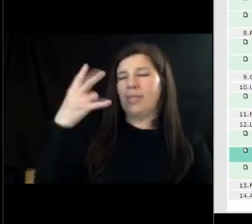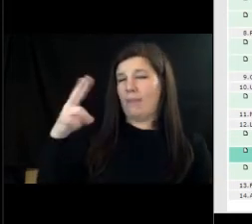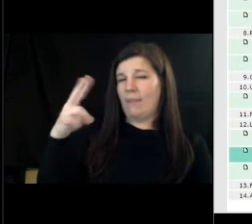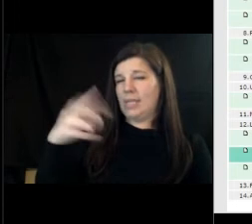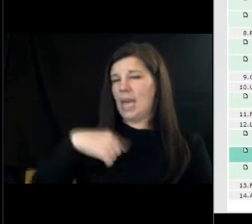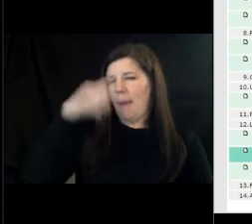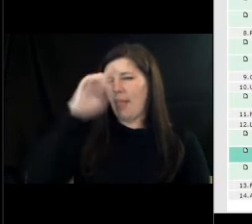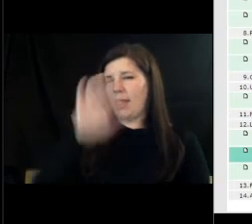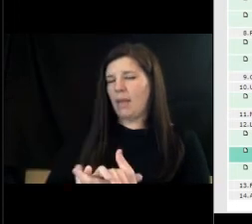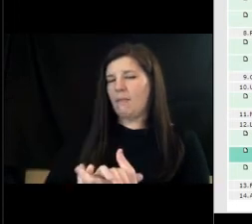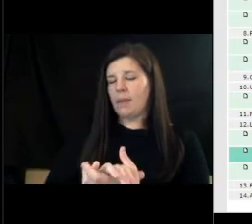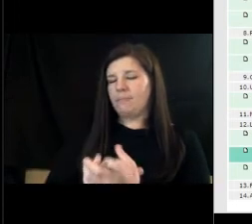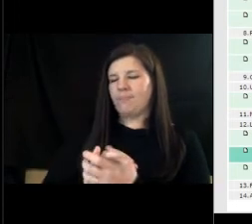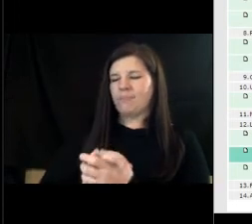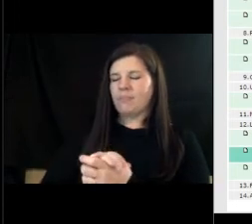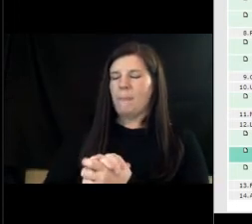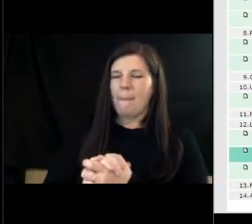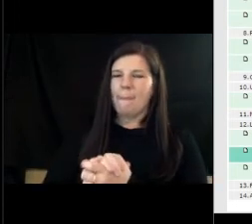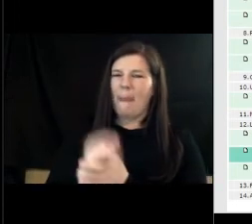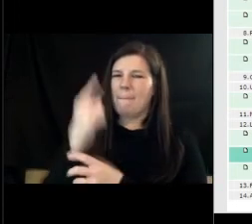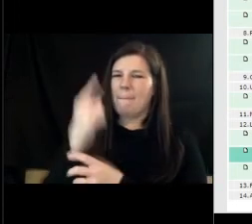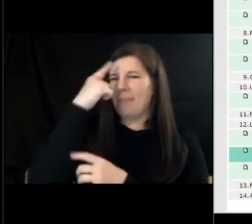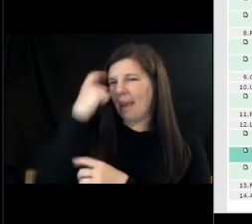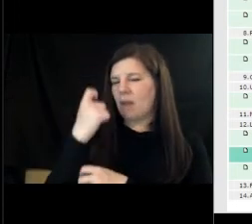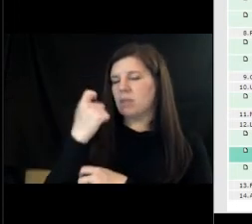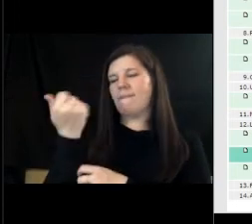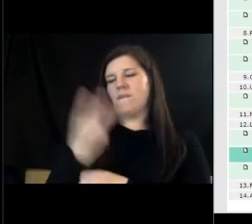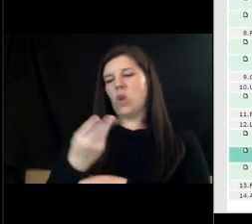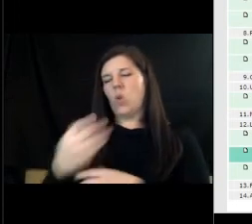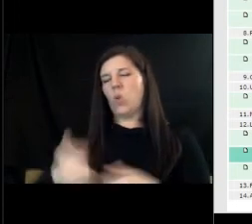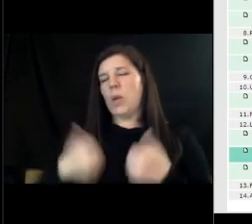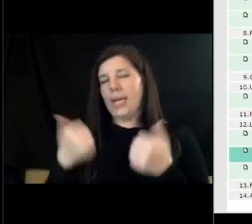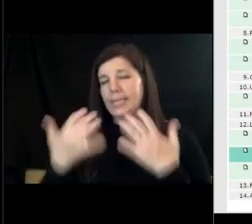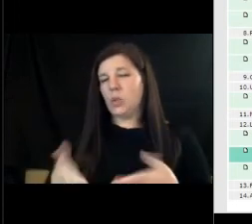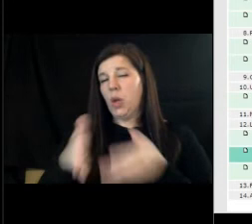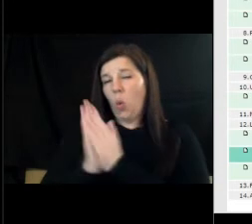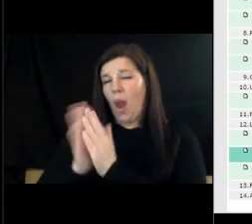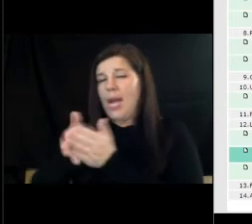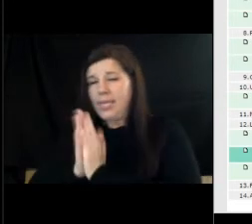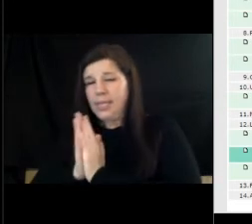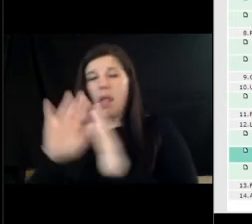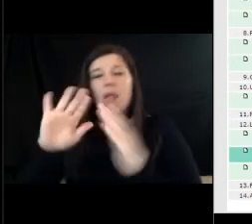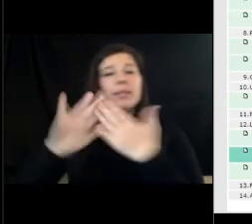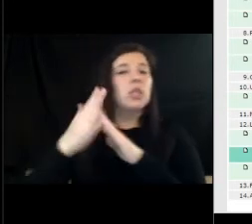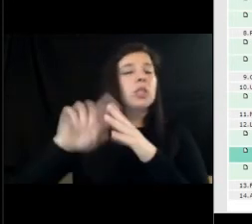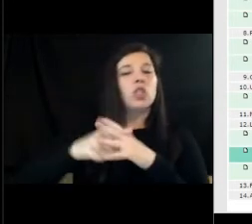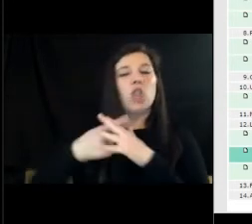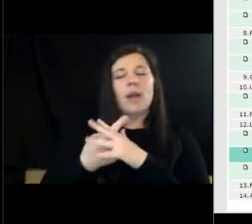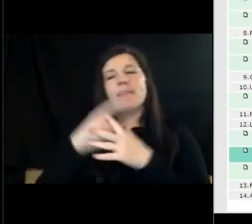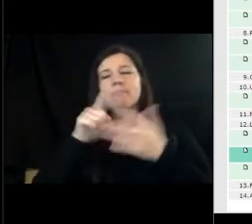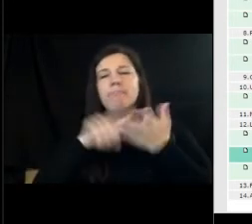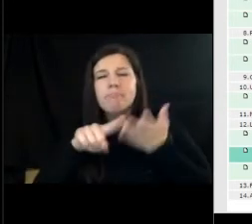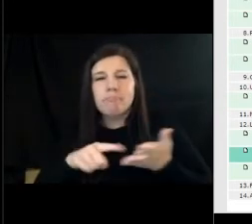based on a couple of uh residents request uh the city started looking into this and